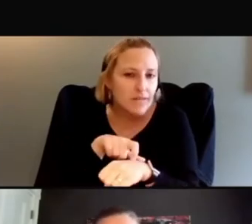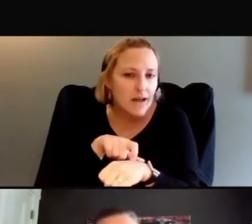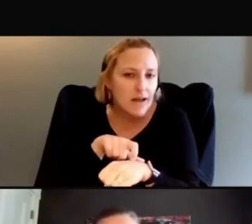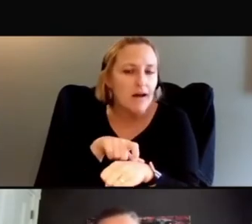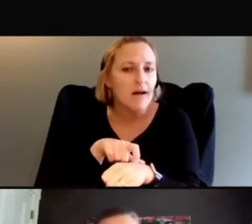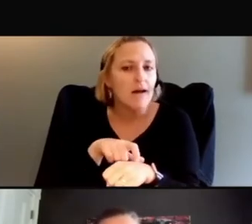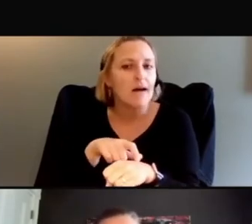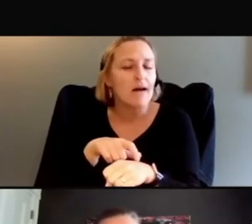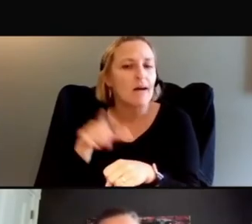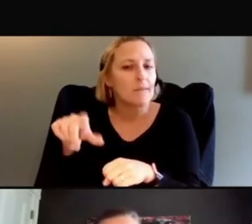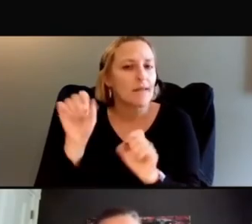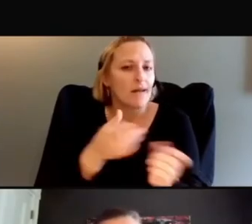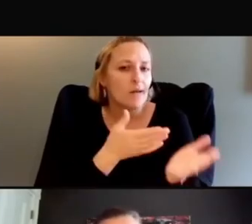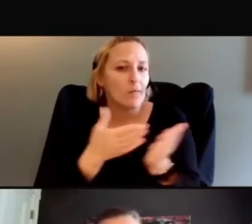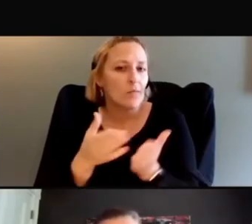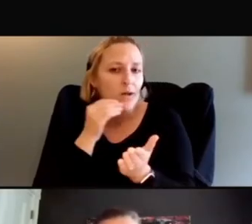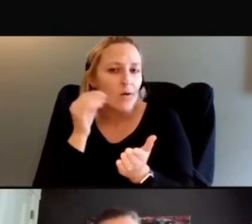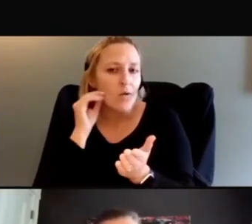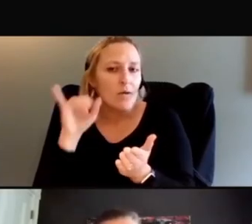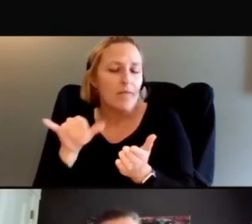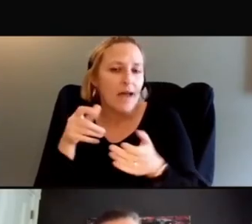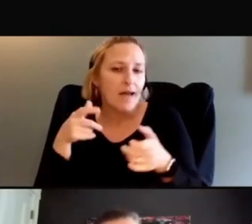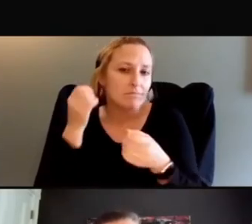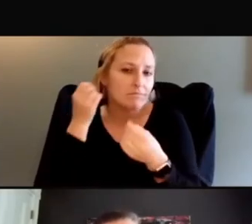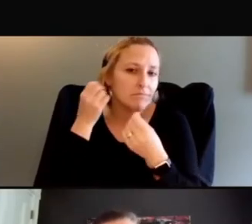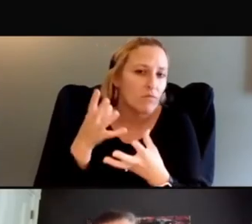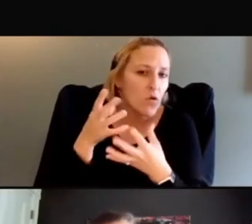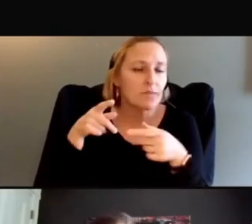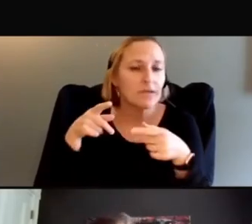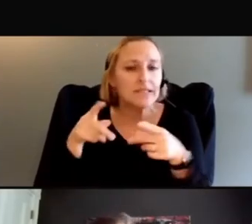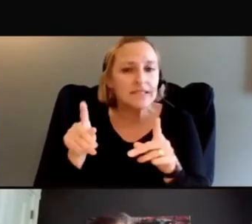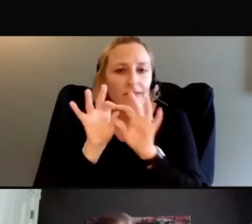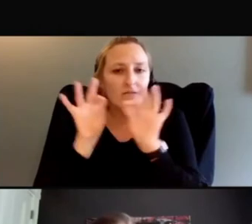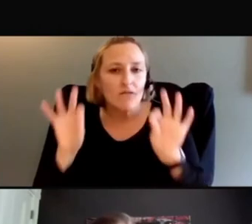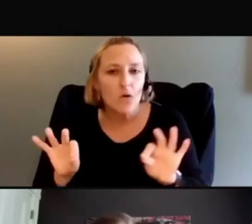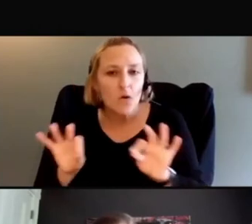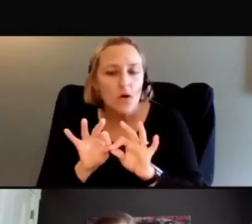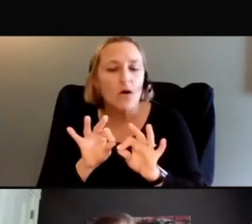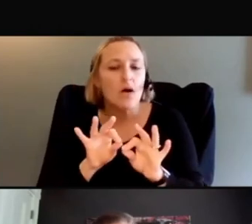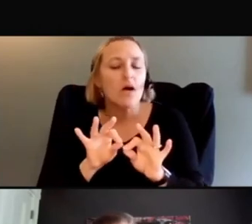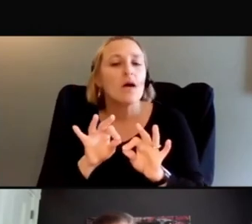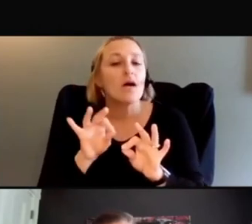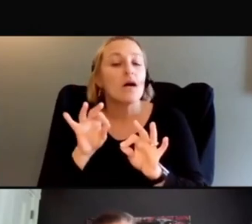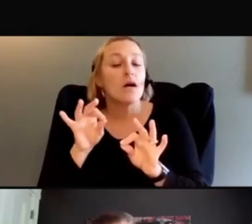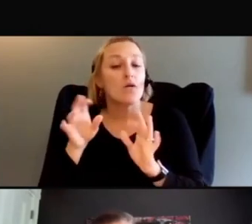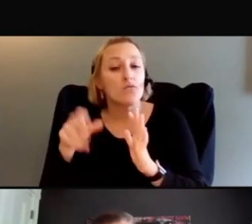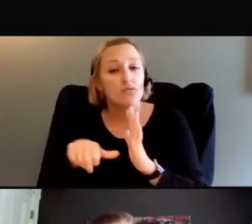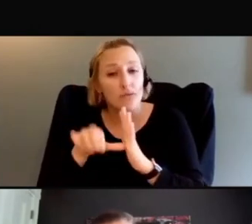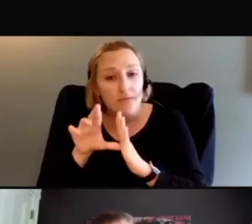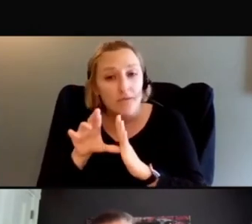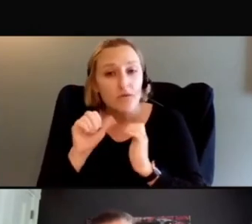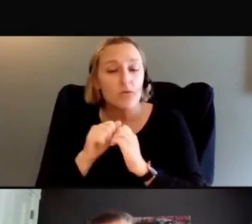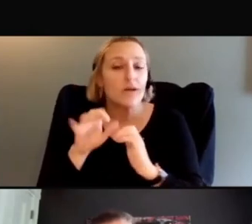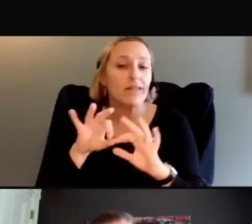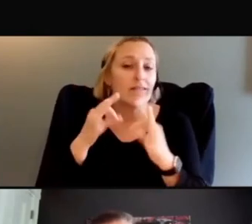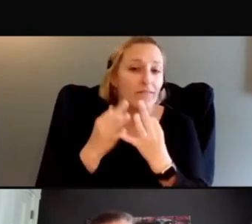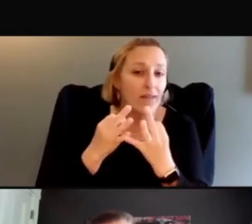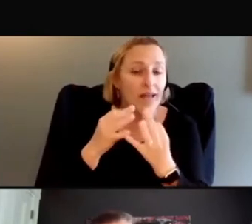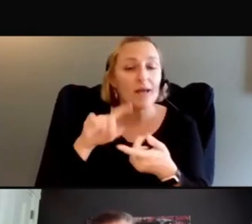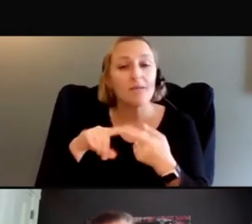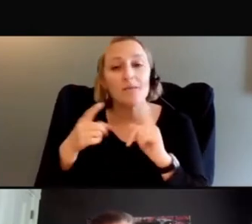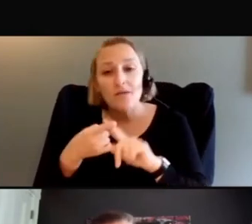review it with their family, friends, trusted confidants, because it is a lot of information